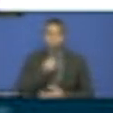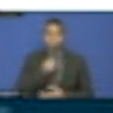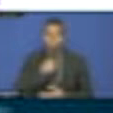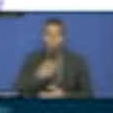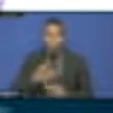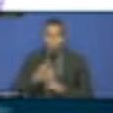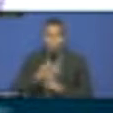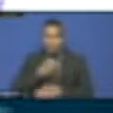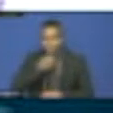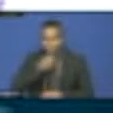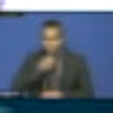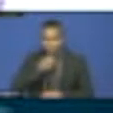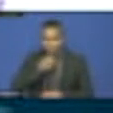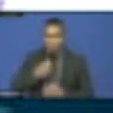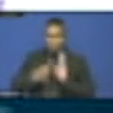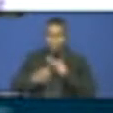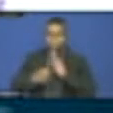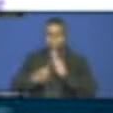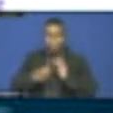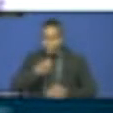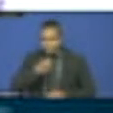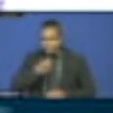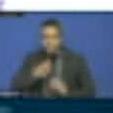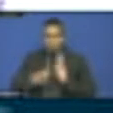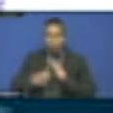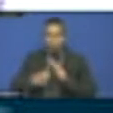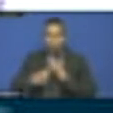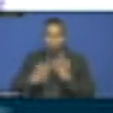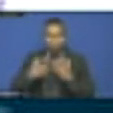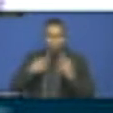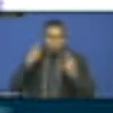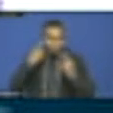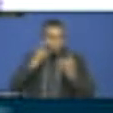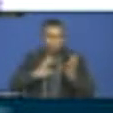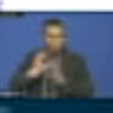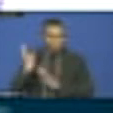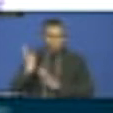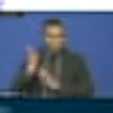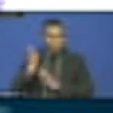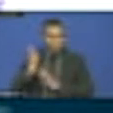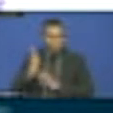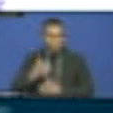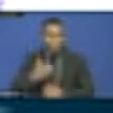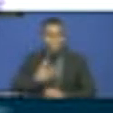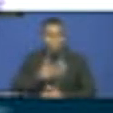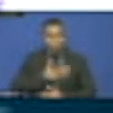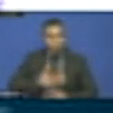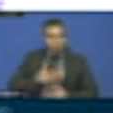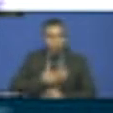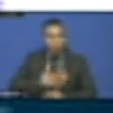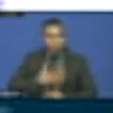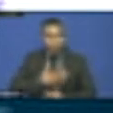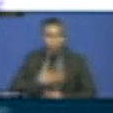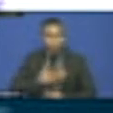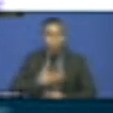apologize in advance, colleagues who spoke in French. We did not quite understand what they were saying. But let me